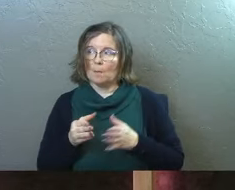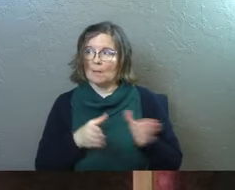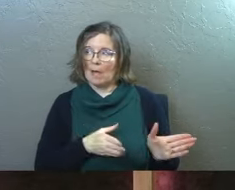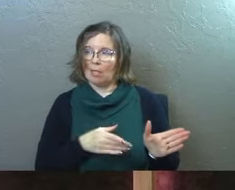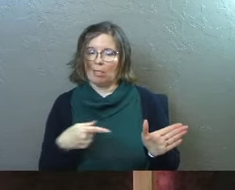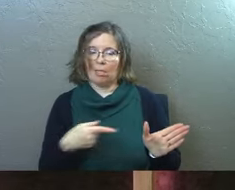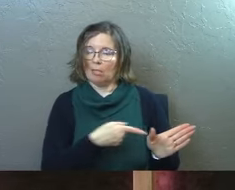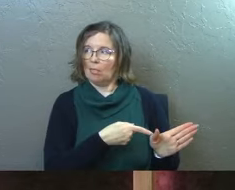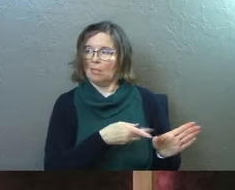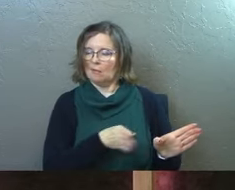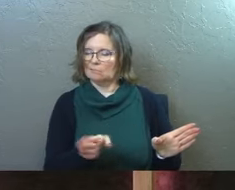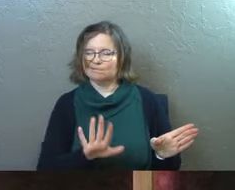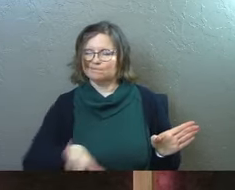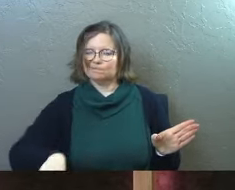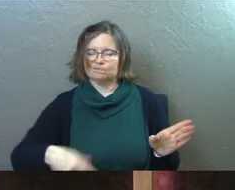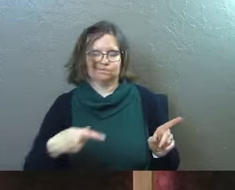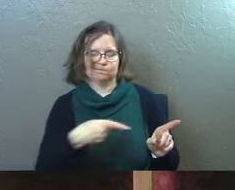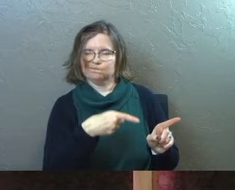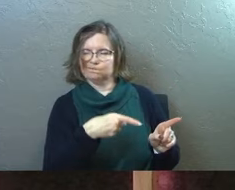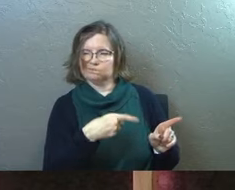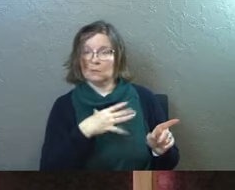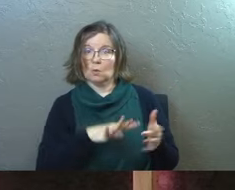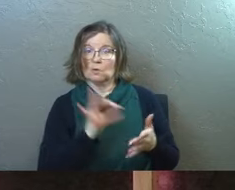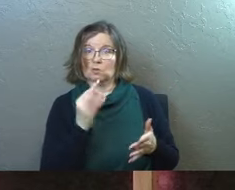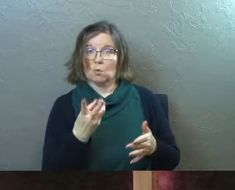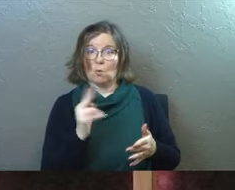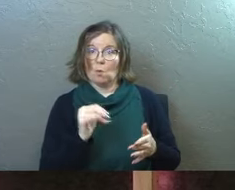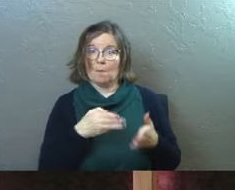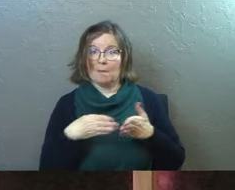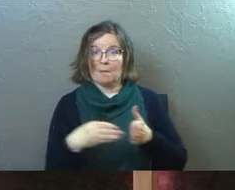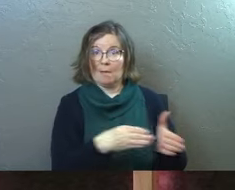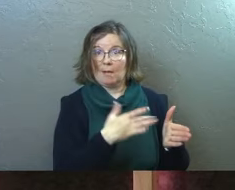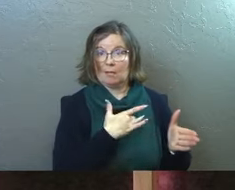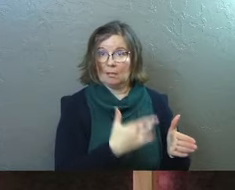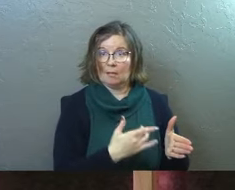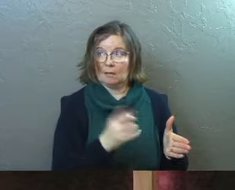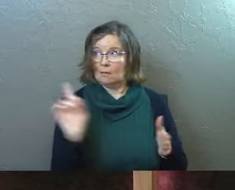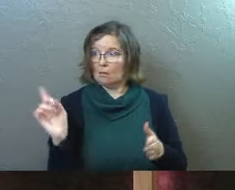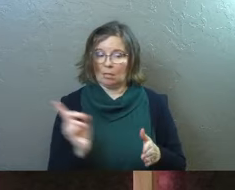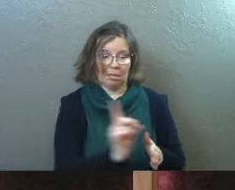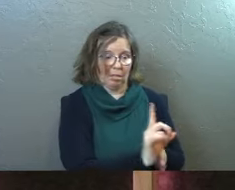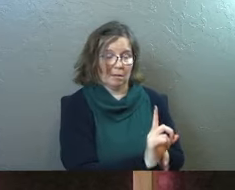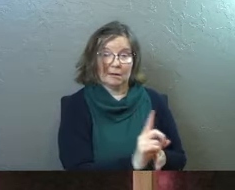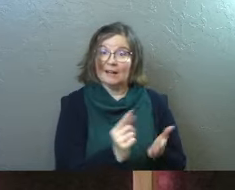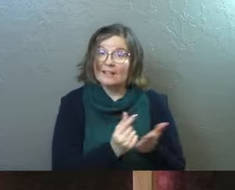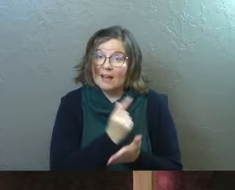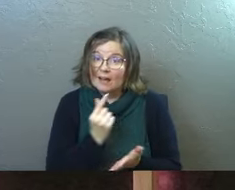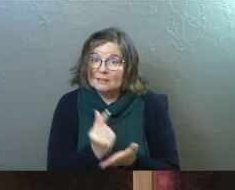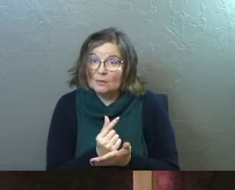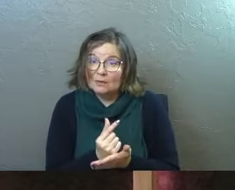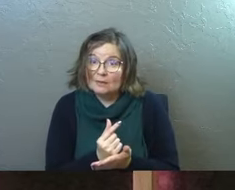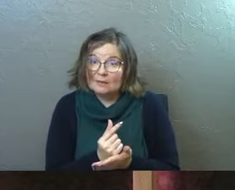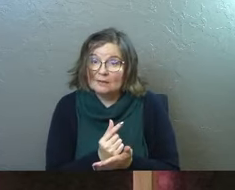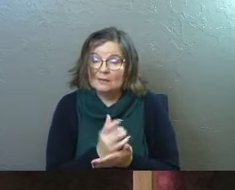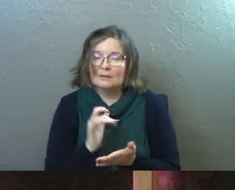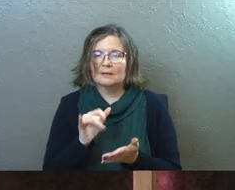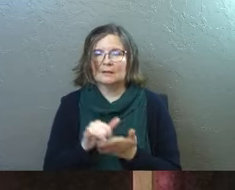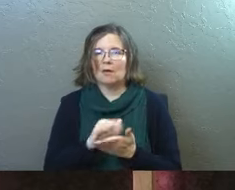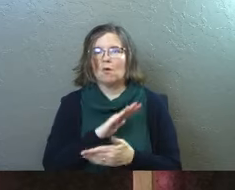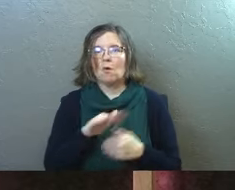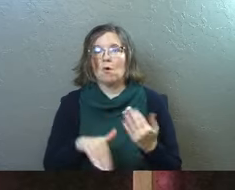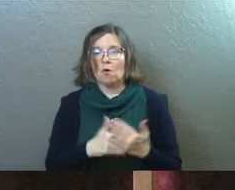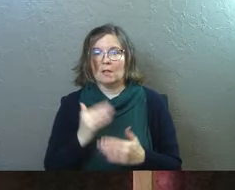path and we choose our own path. The gospel is that